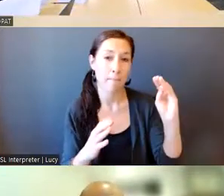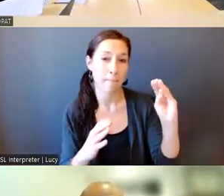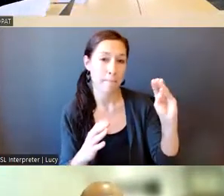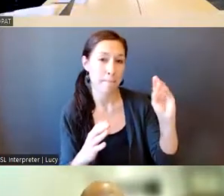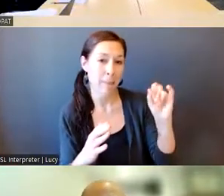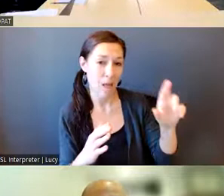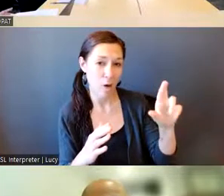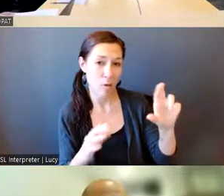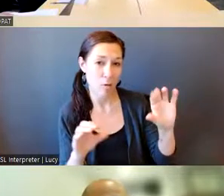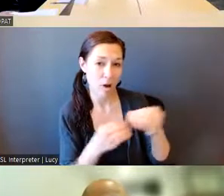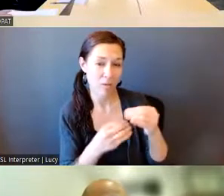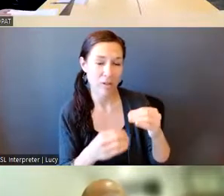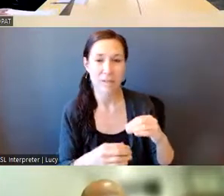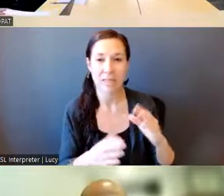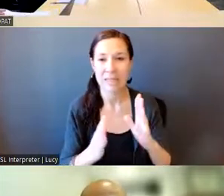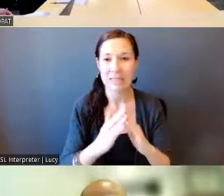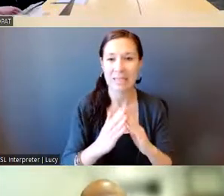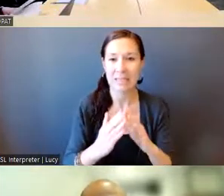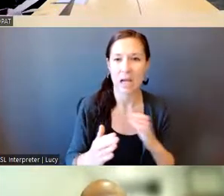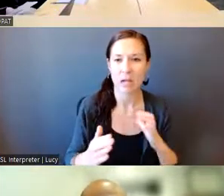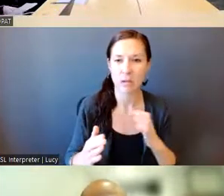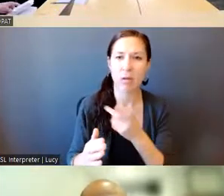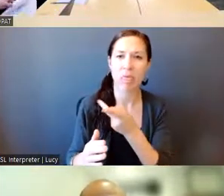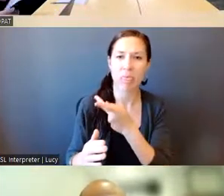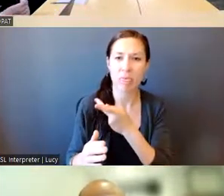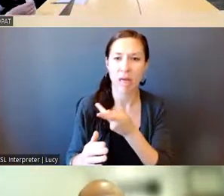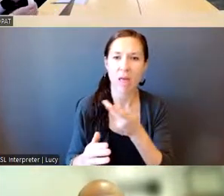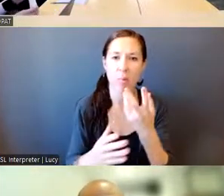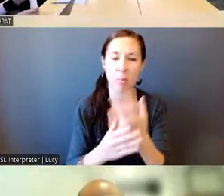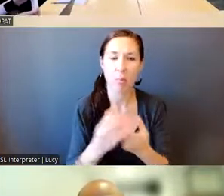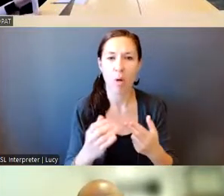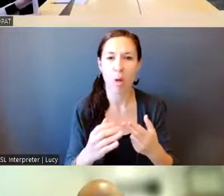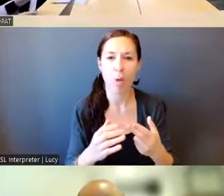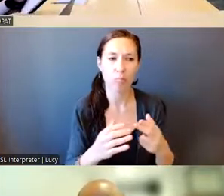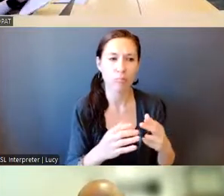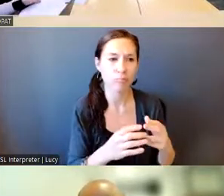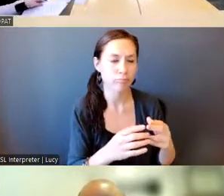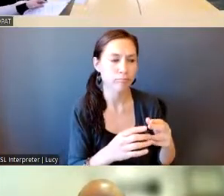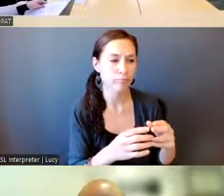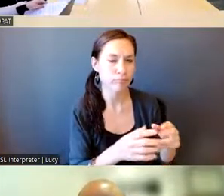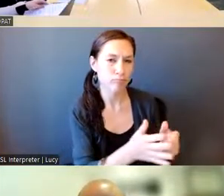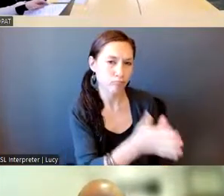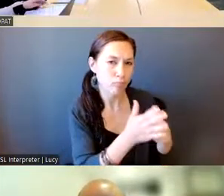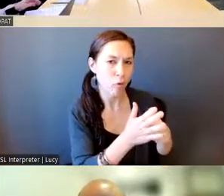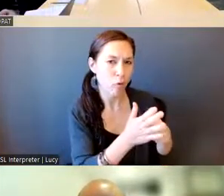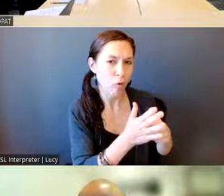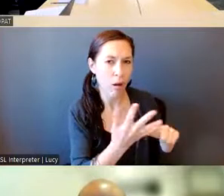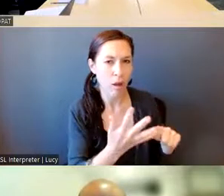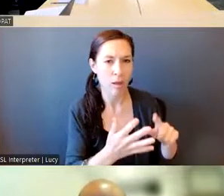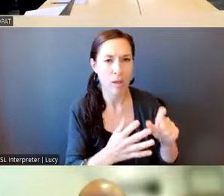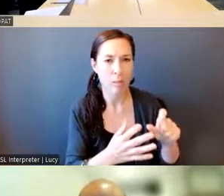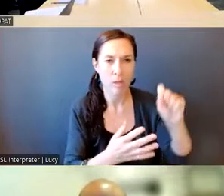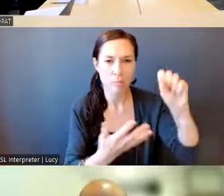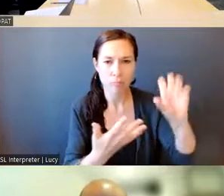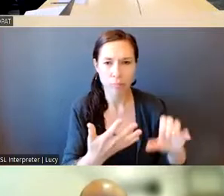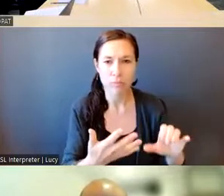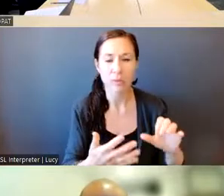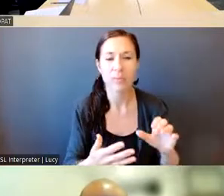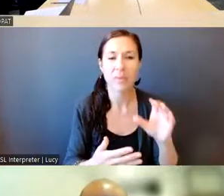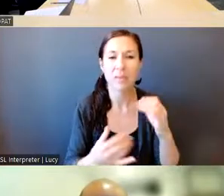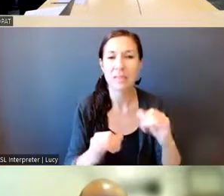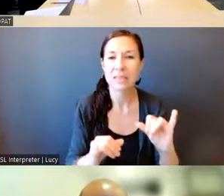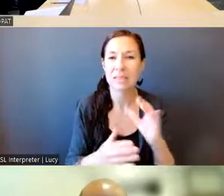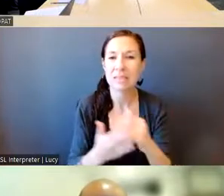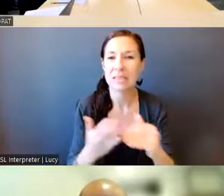should give out to you. We will give out more information. There's some information that we are still trying to ascertain. And